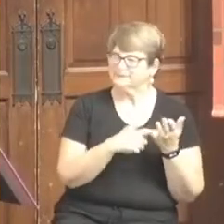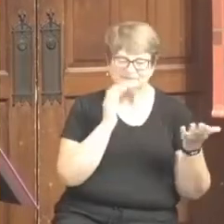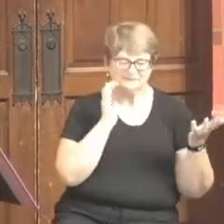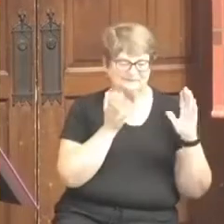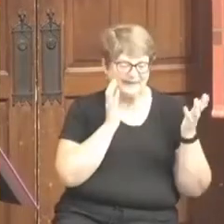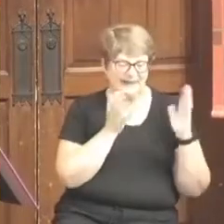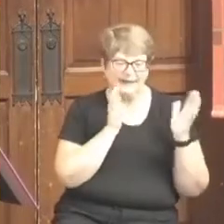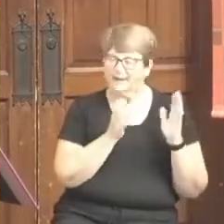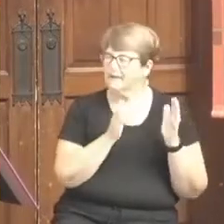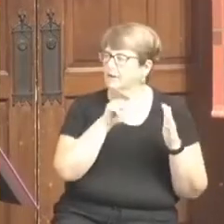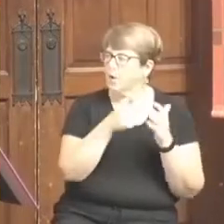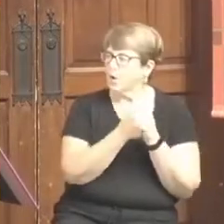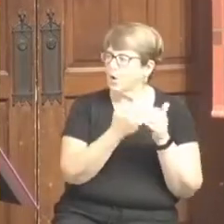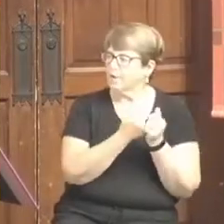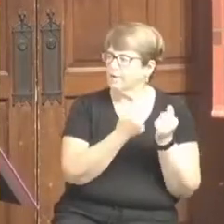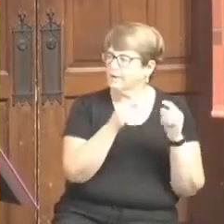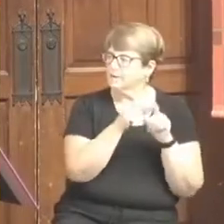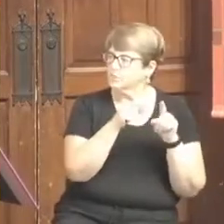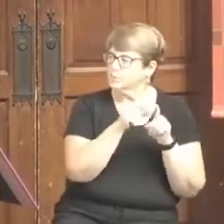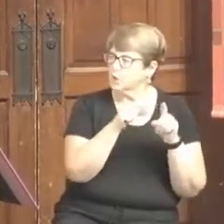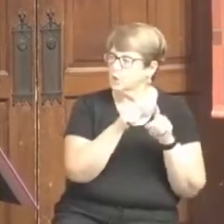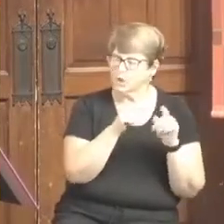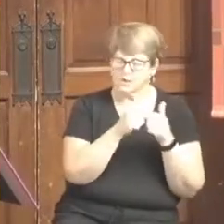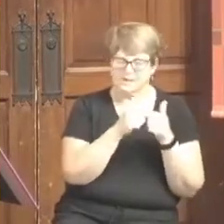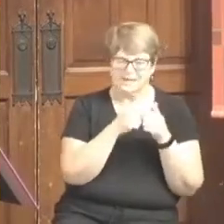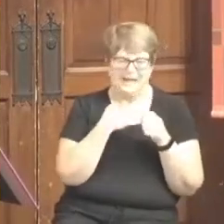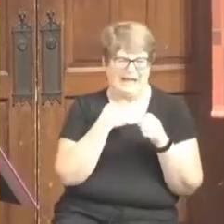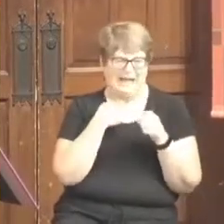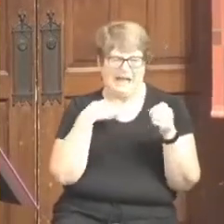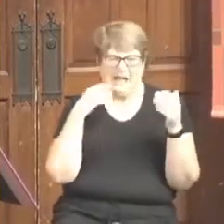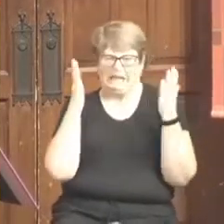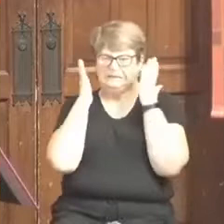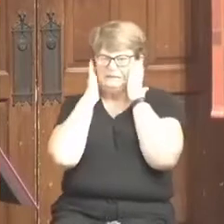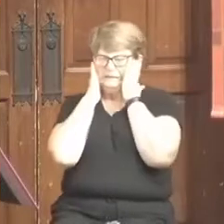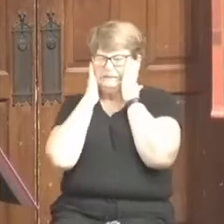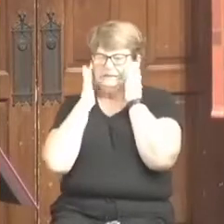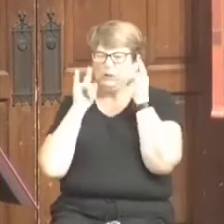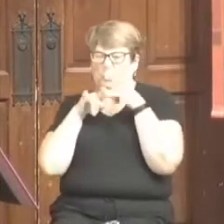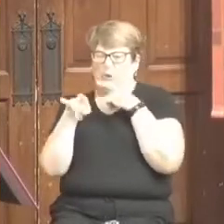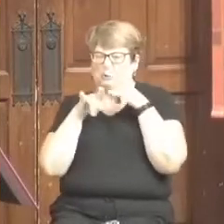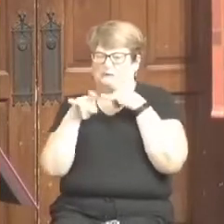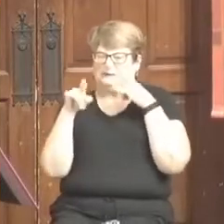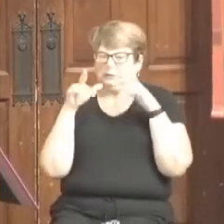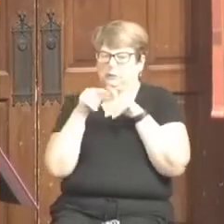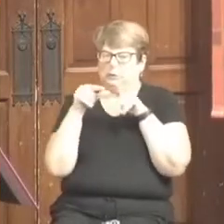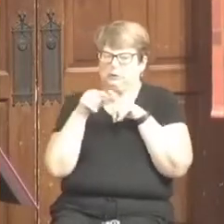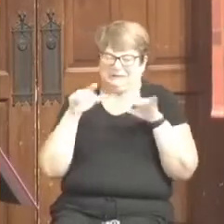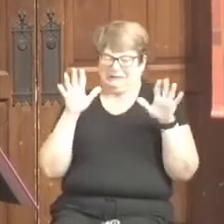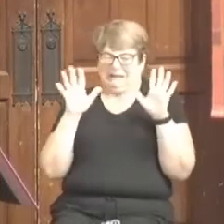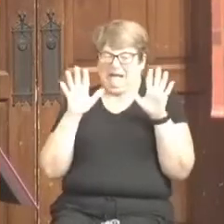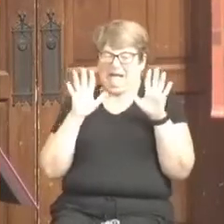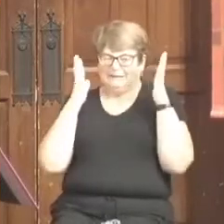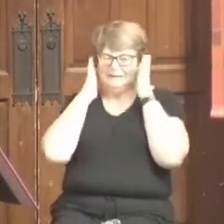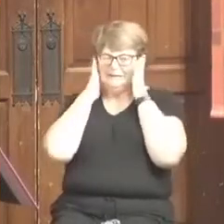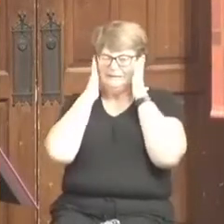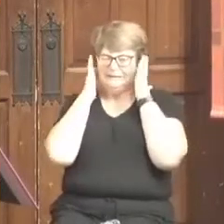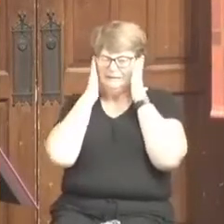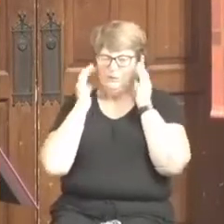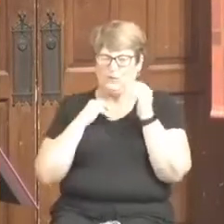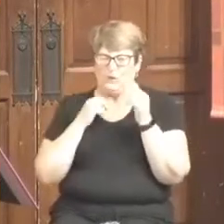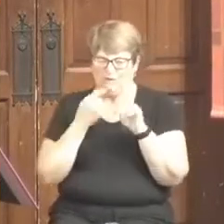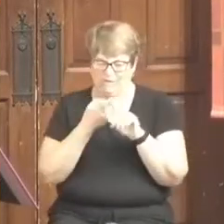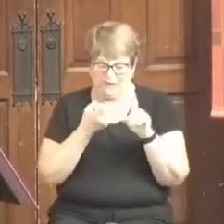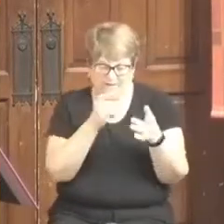these words that, you know, I had not heard before in my life, were coming.